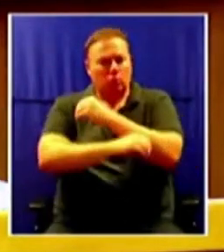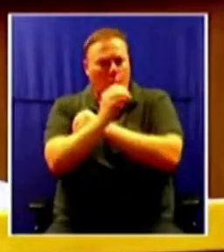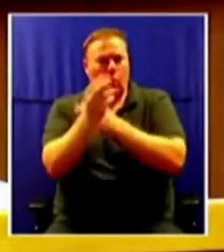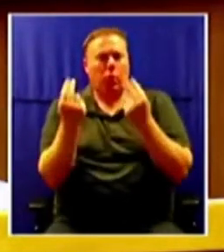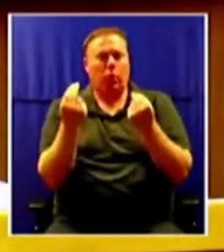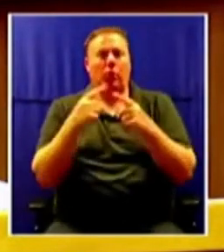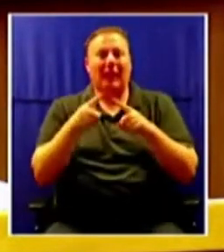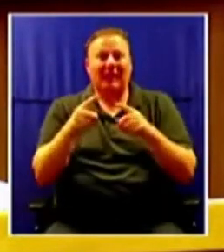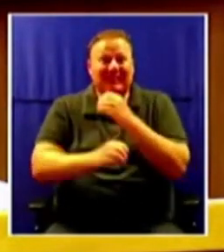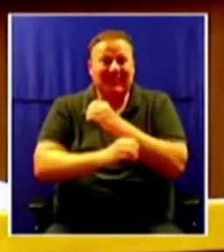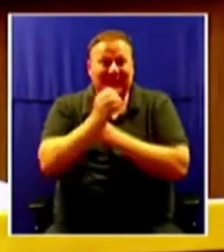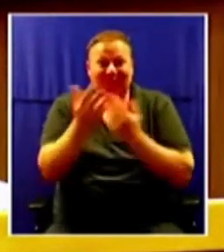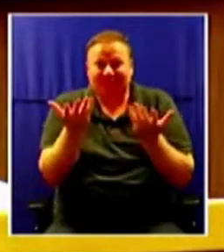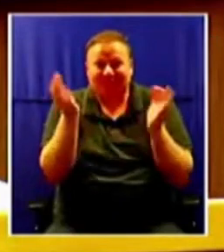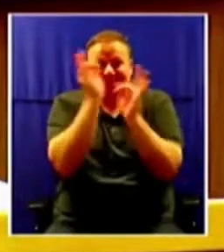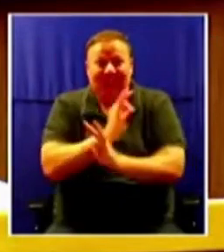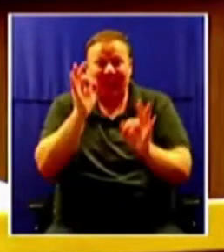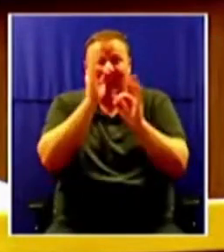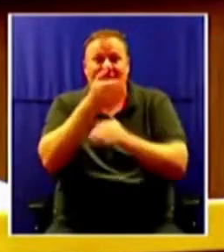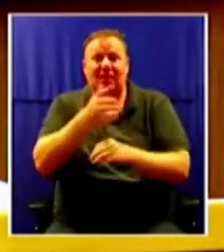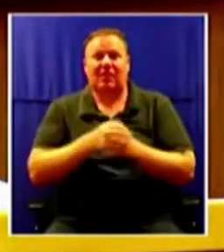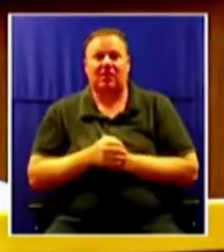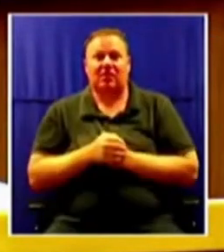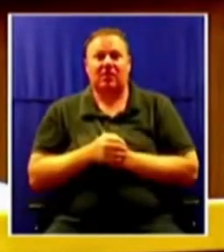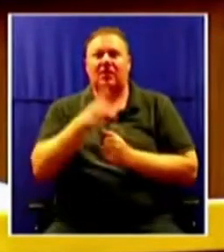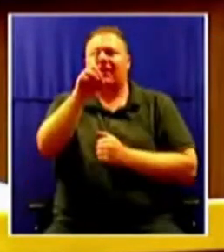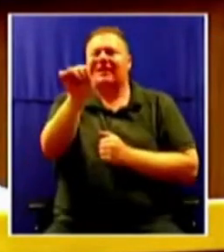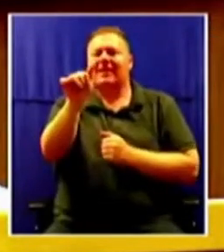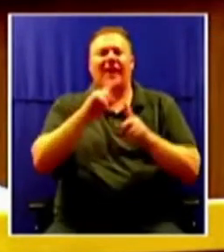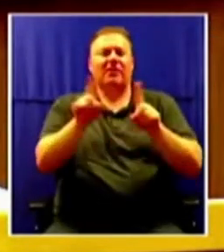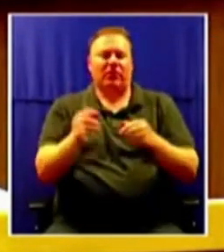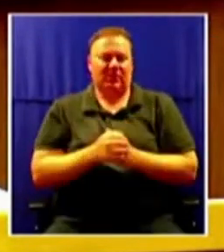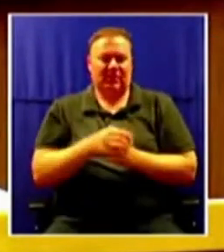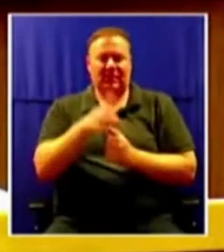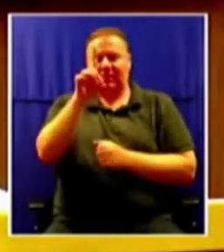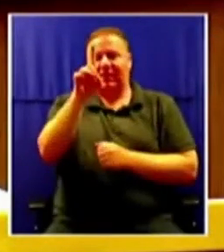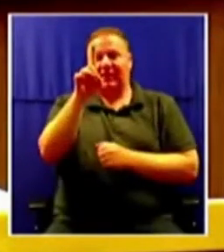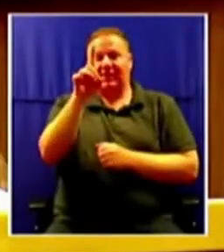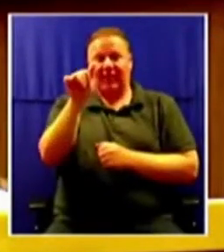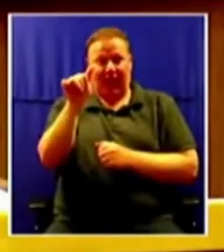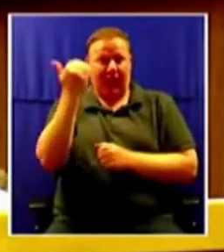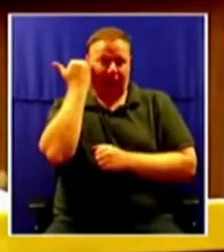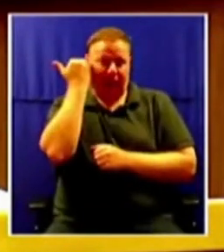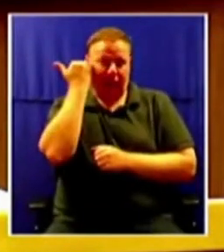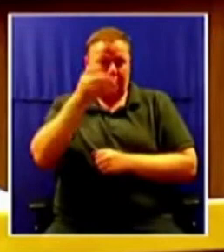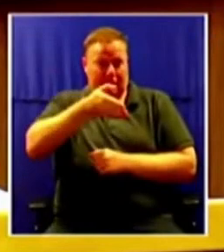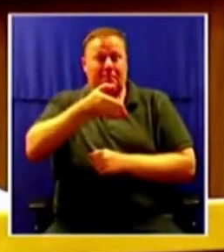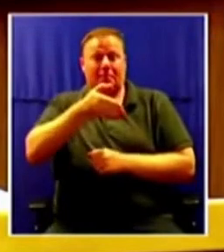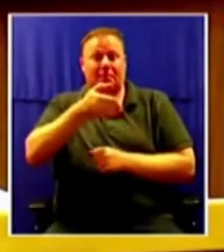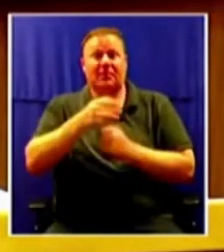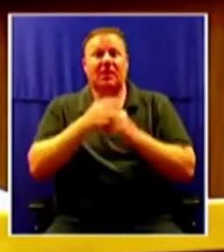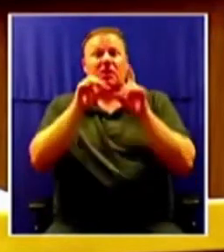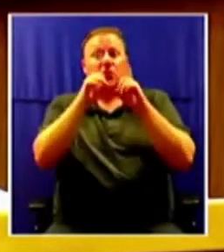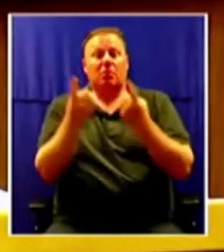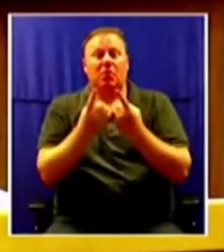in dawn. Let me tell you about the DA difference. A DA-led government would form a Ministry of Department of Special